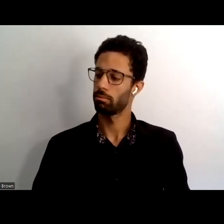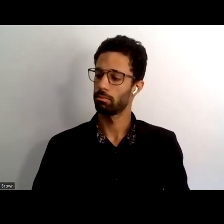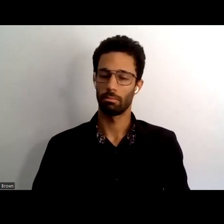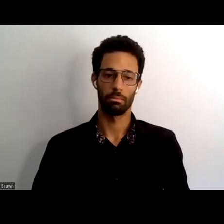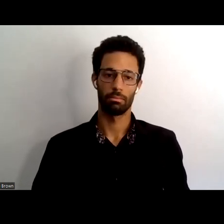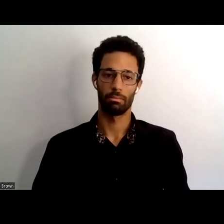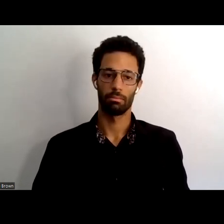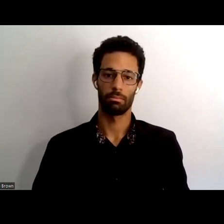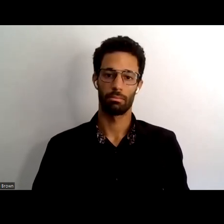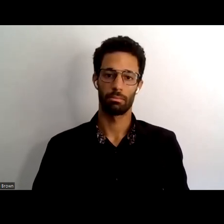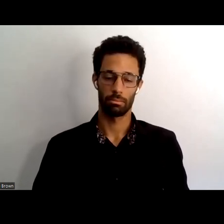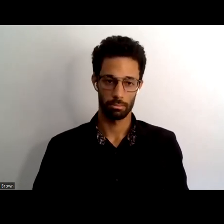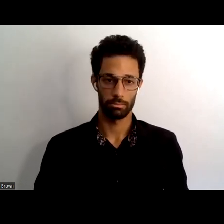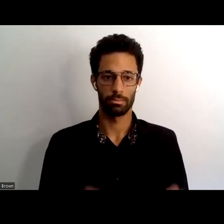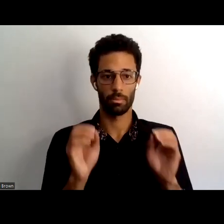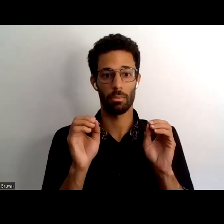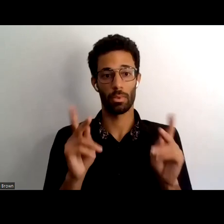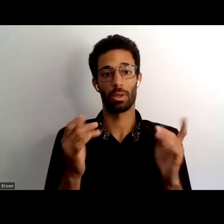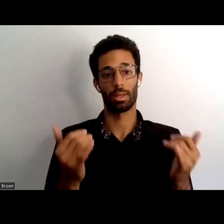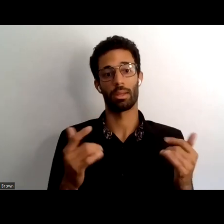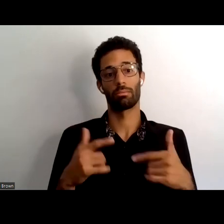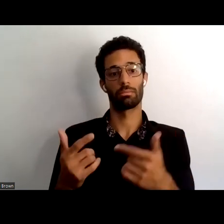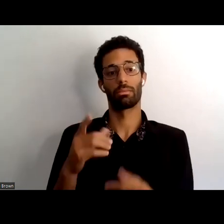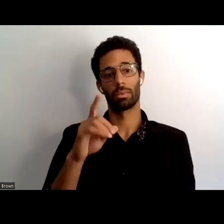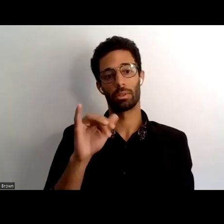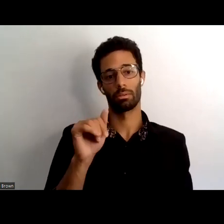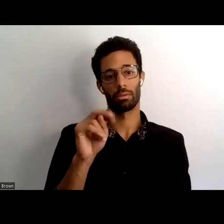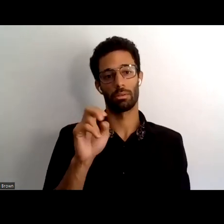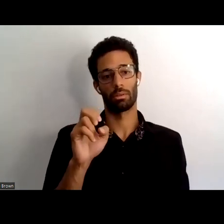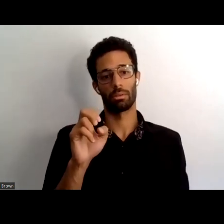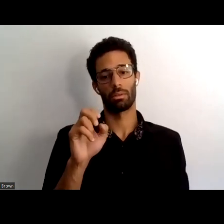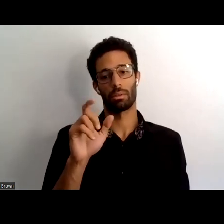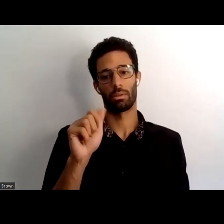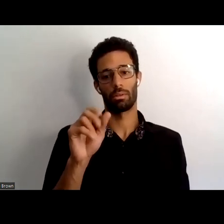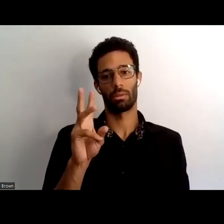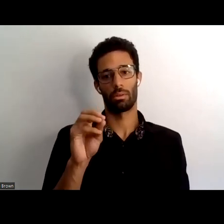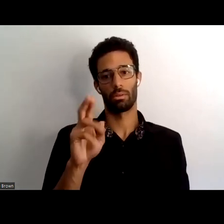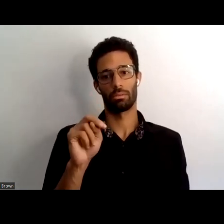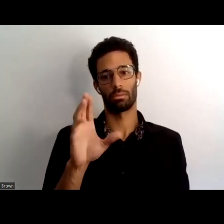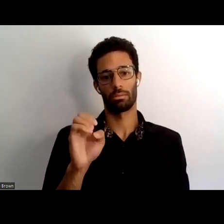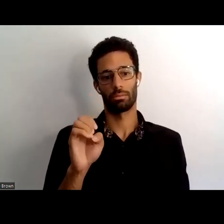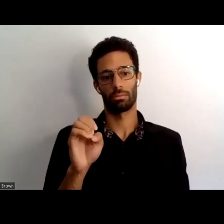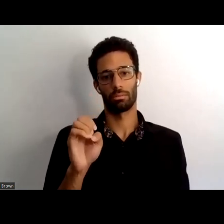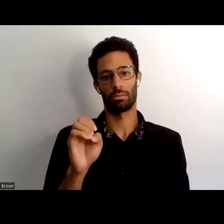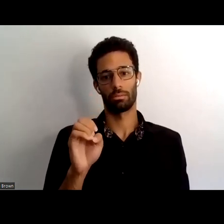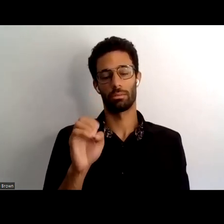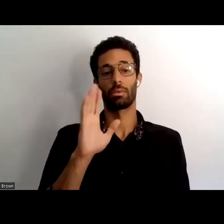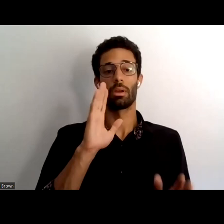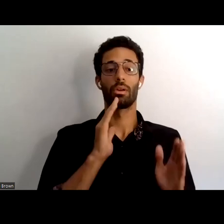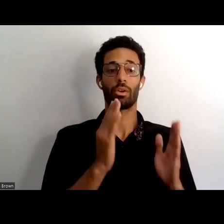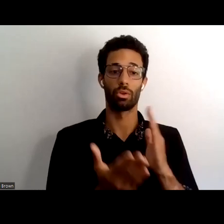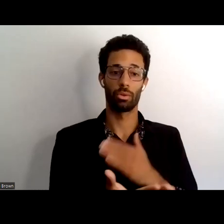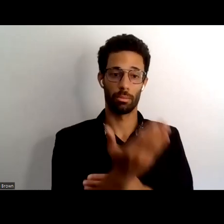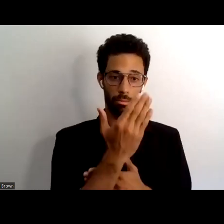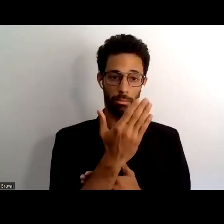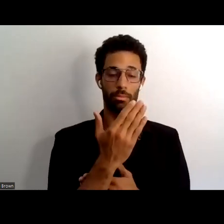okay okay let's go to diane lawrence we'll unmute your microphone good morning this